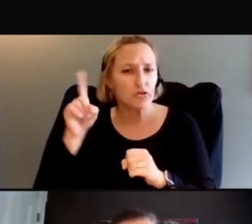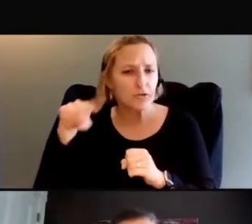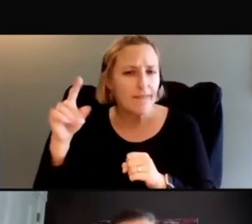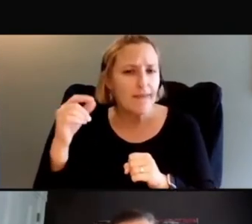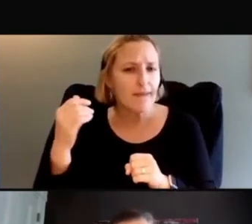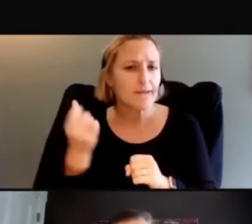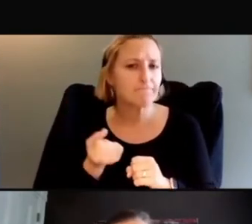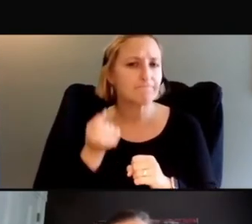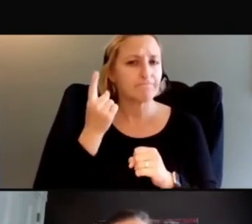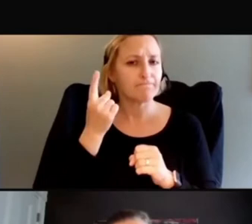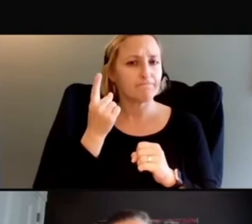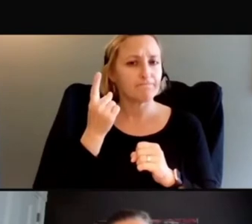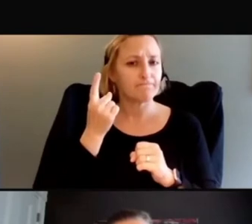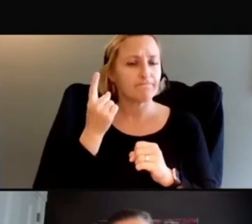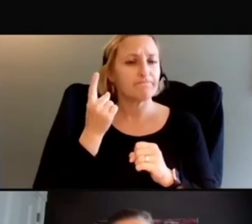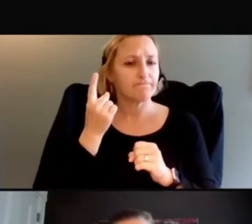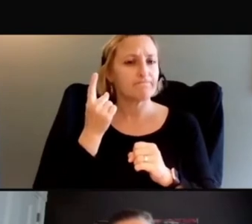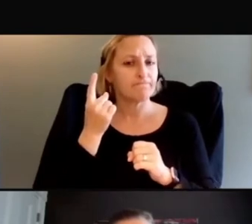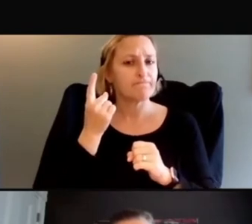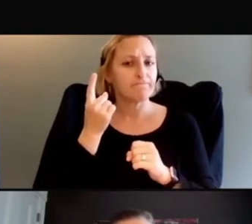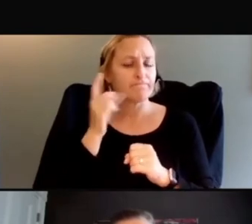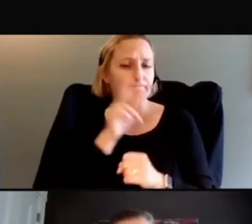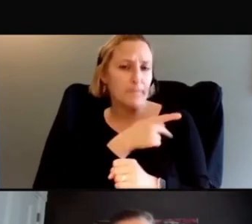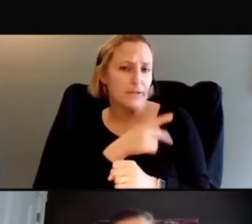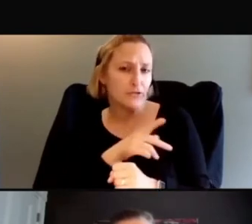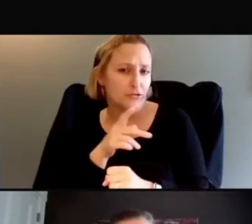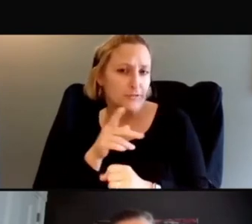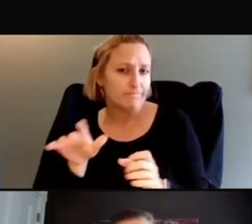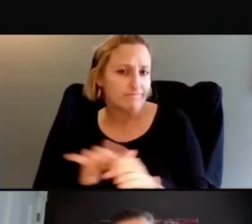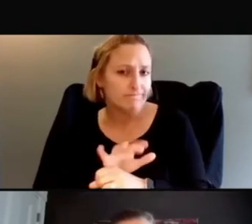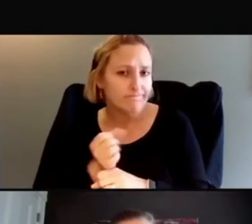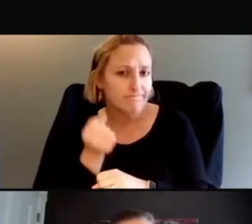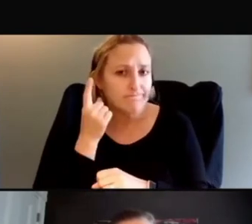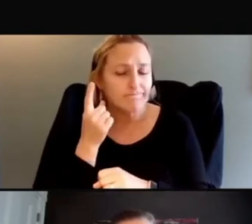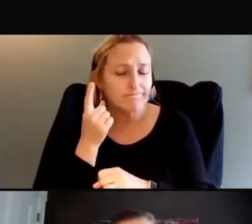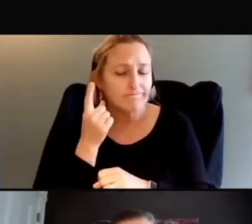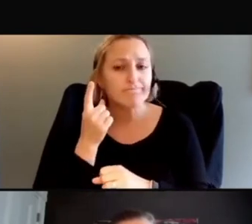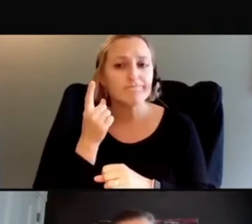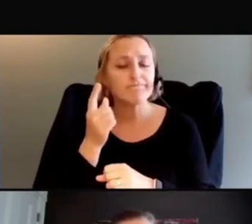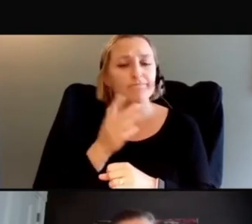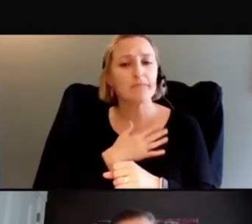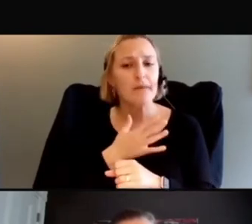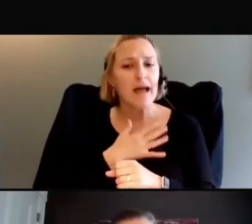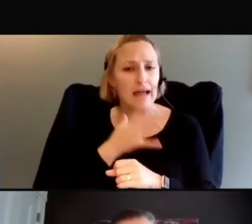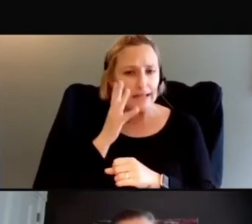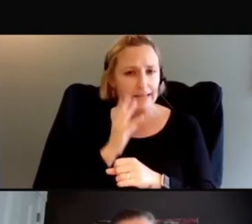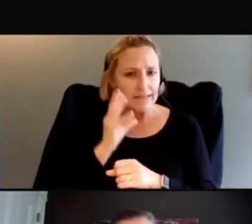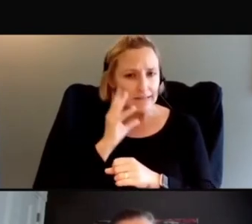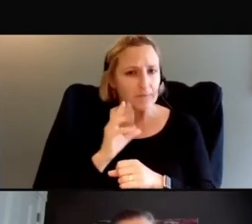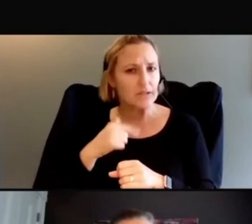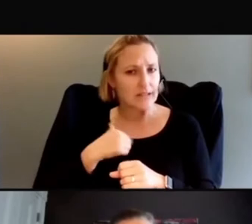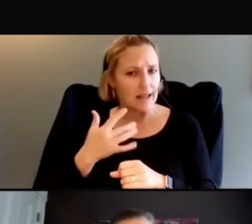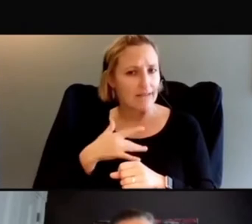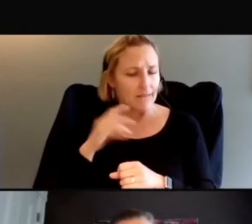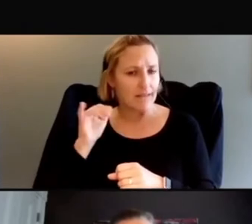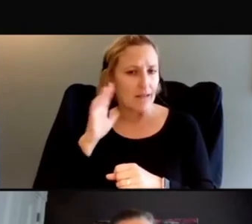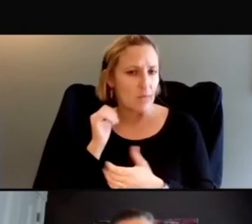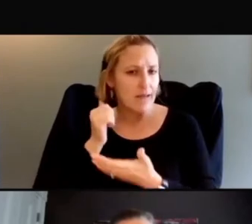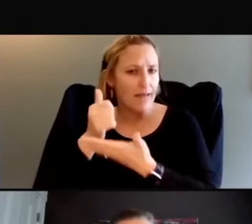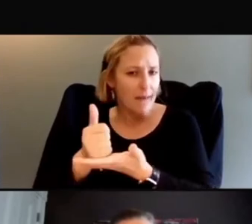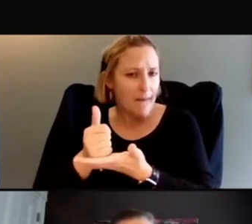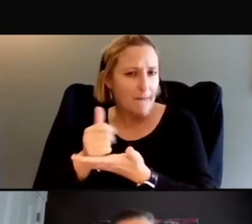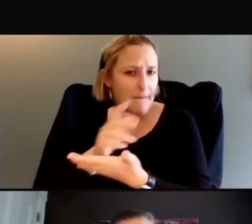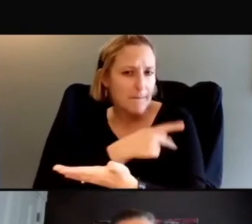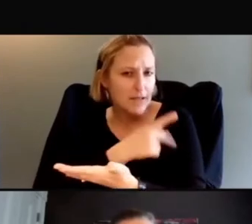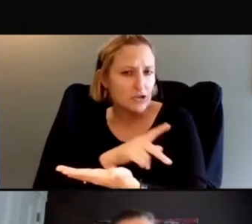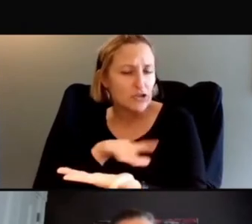from the patient. And I believe from my experience that would help the patient to be more compliant to